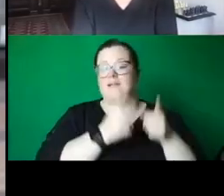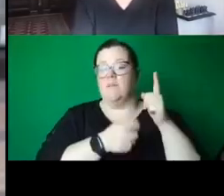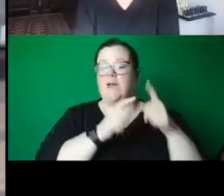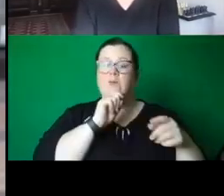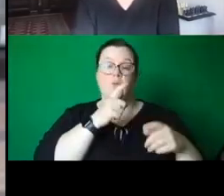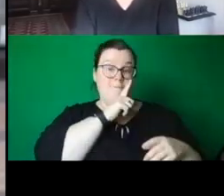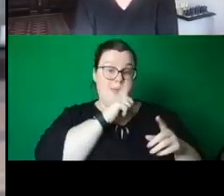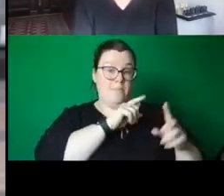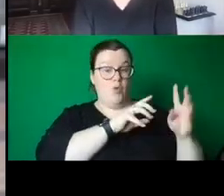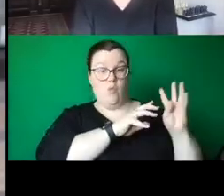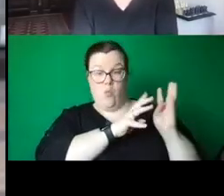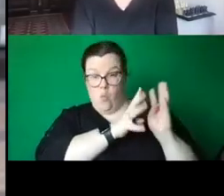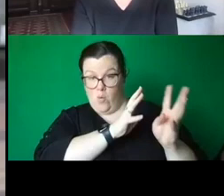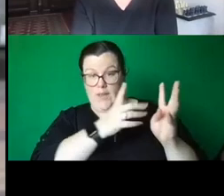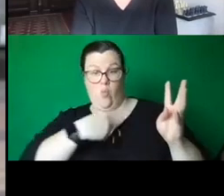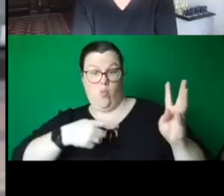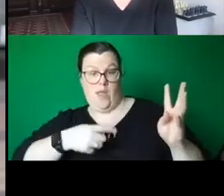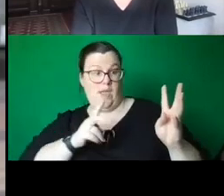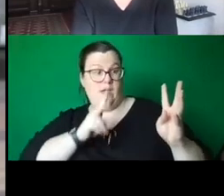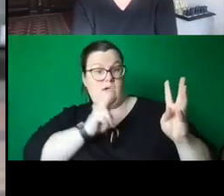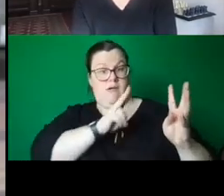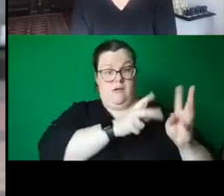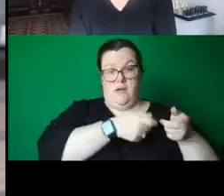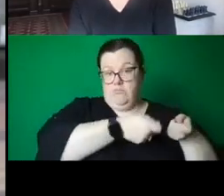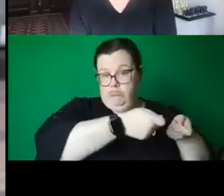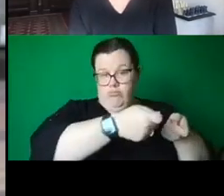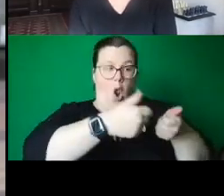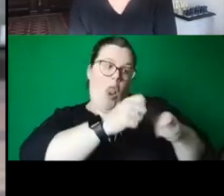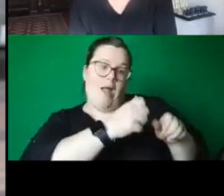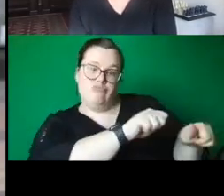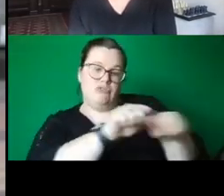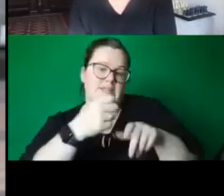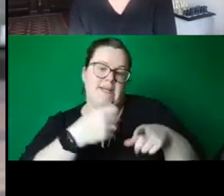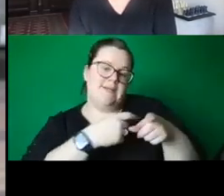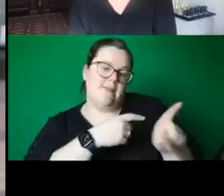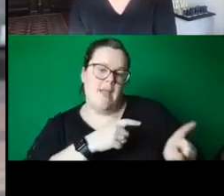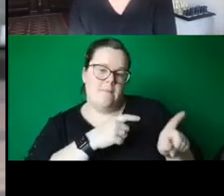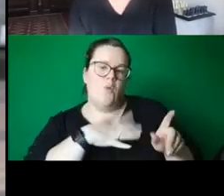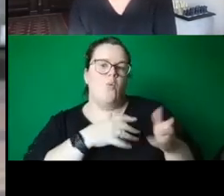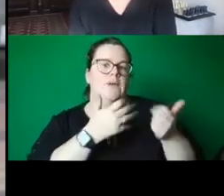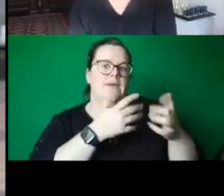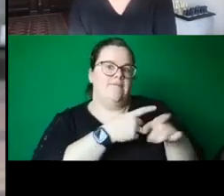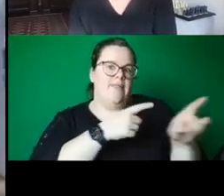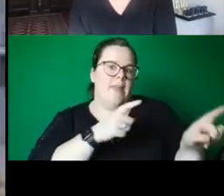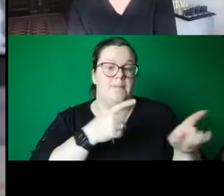of what are our fears and where is safety, gently confronting pedestrians too. I might just play a little bit.